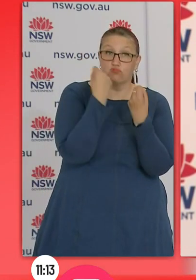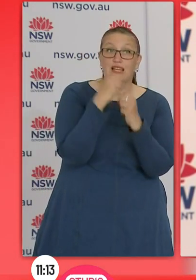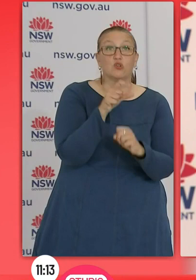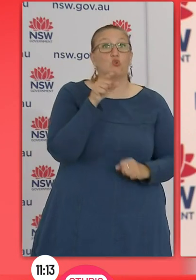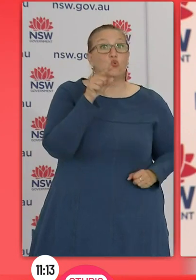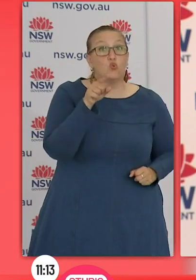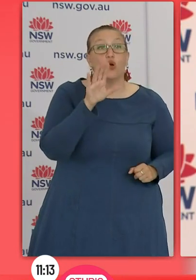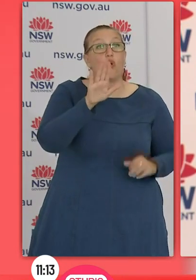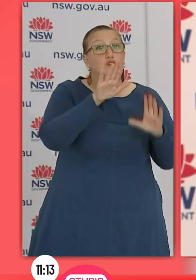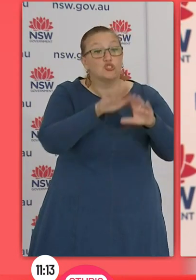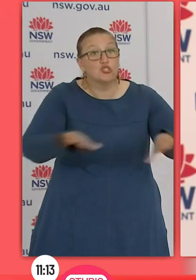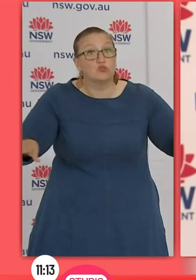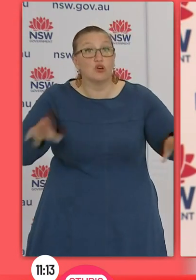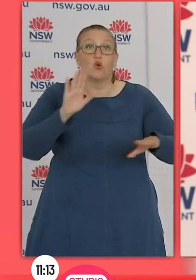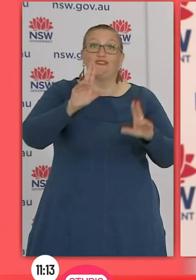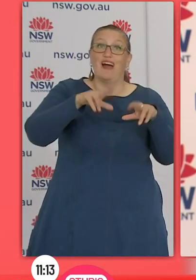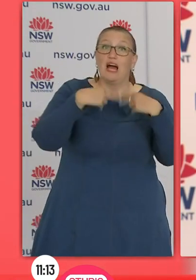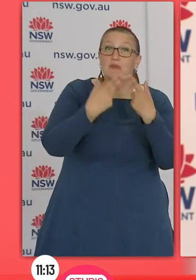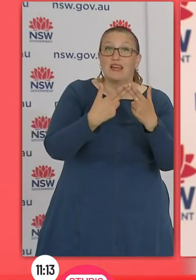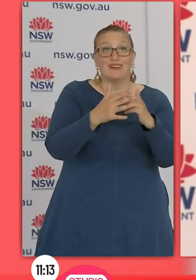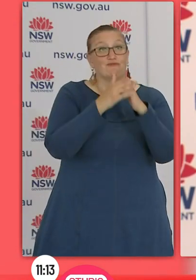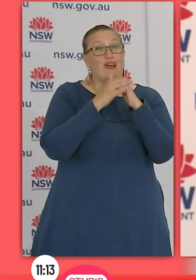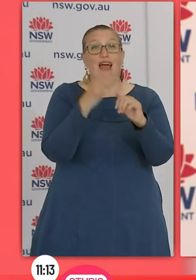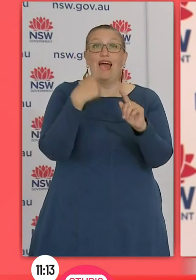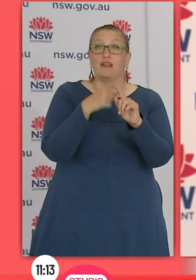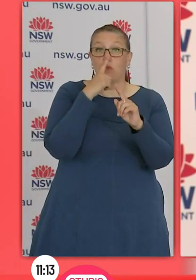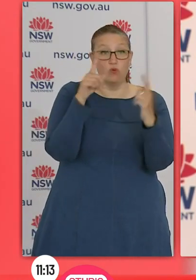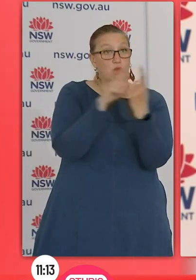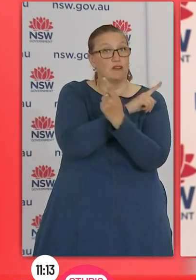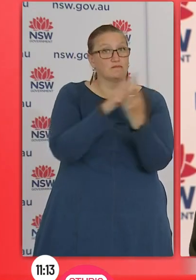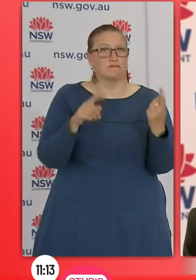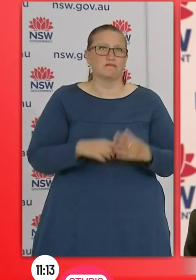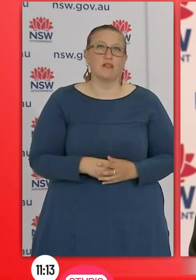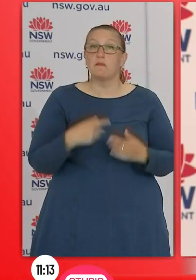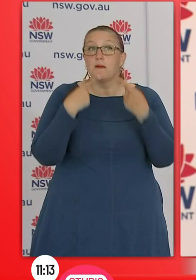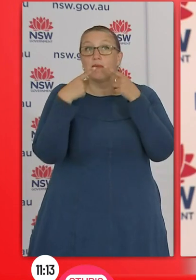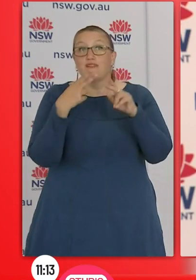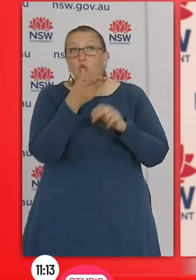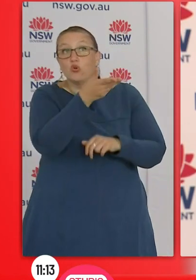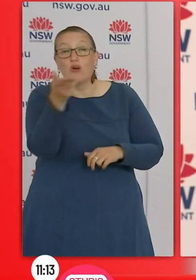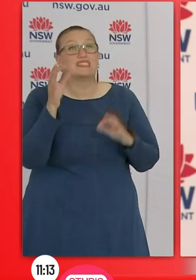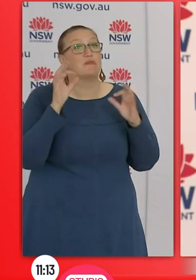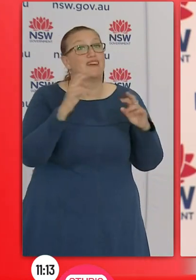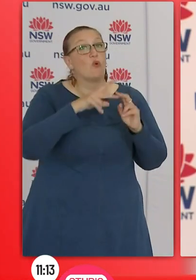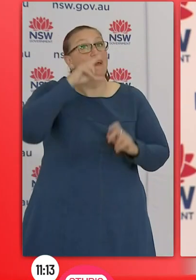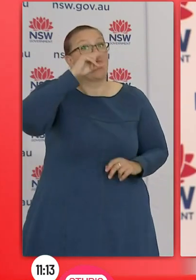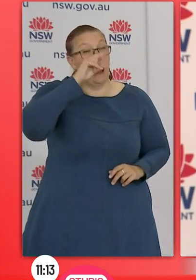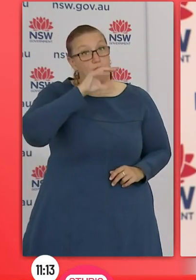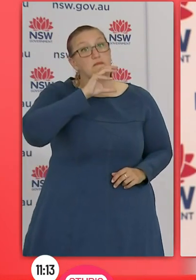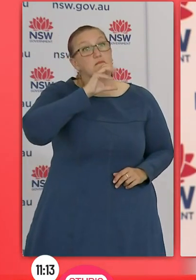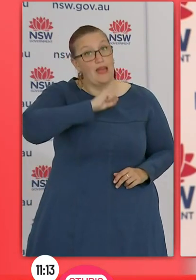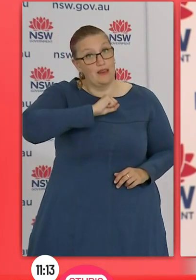your families, your friends and your contacts. My message is also to our young men